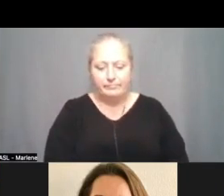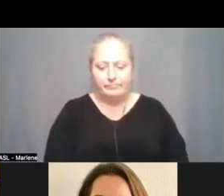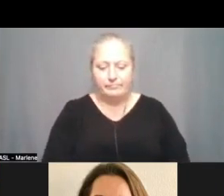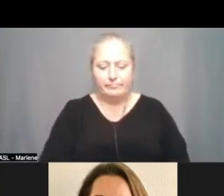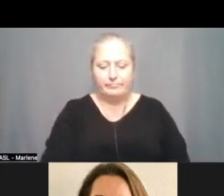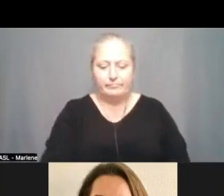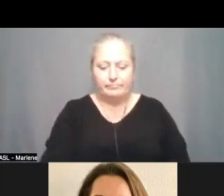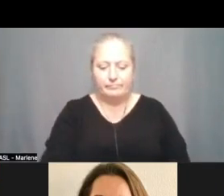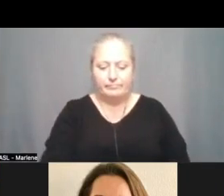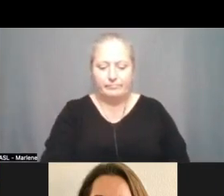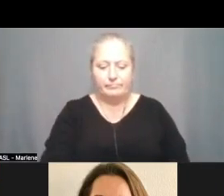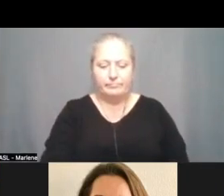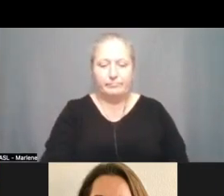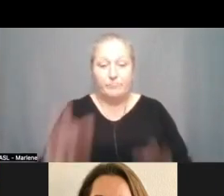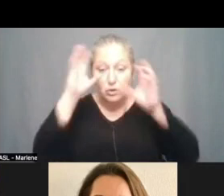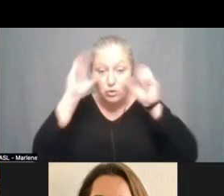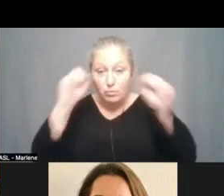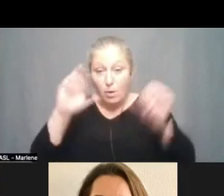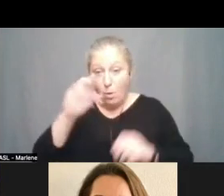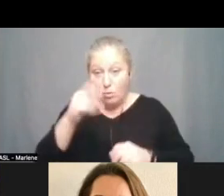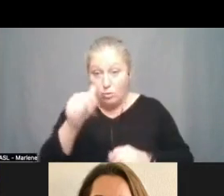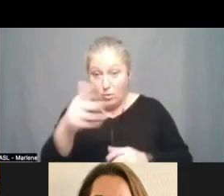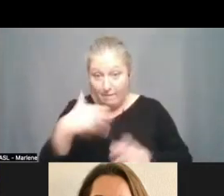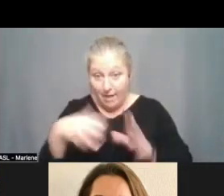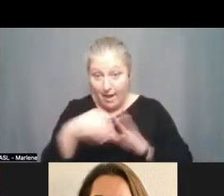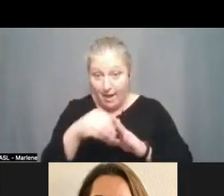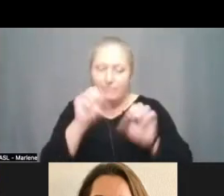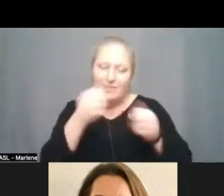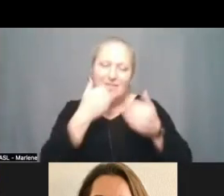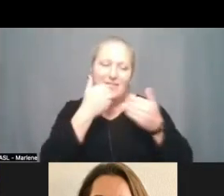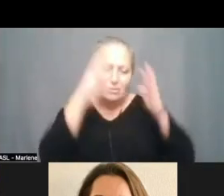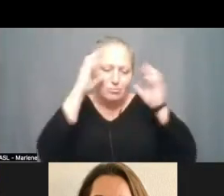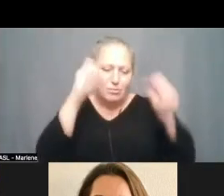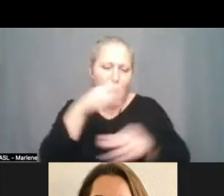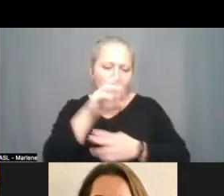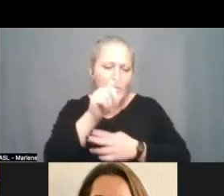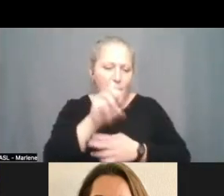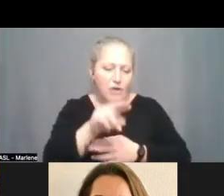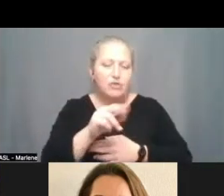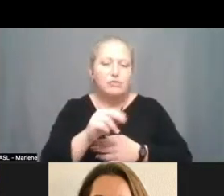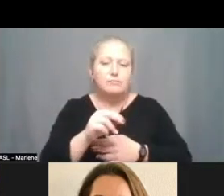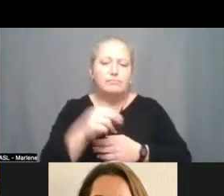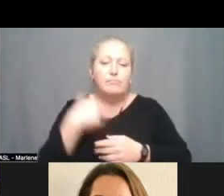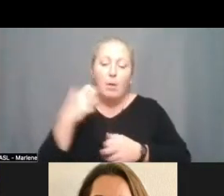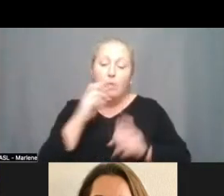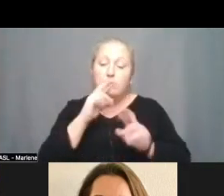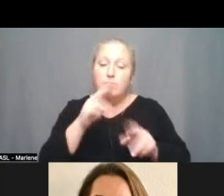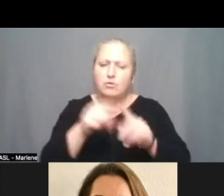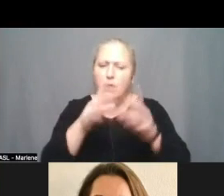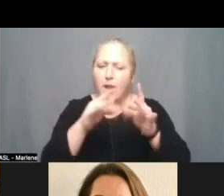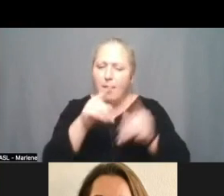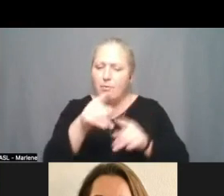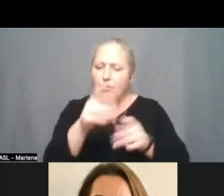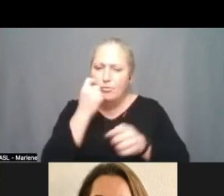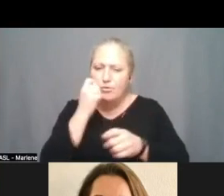superintendent orchard do you have something you'd like to add i do thank you president proctor um i did want to respond actually to a comment you made president